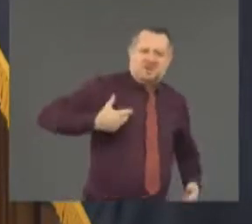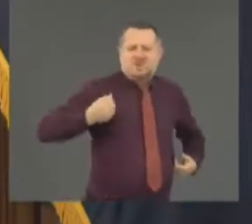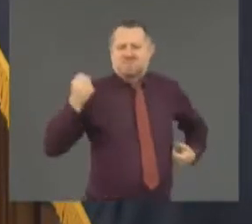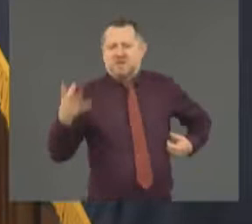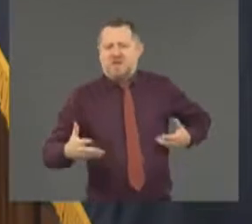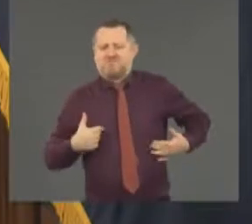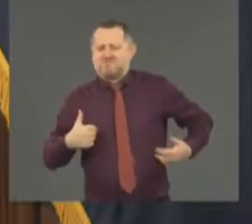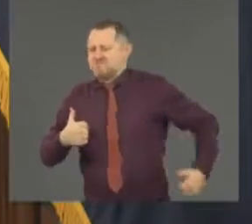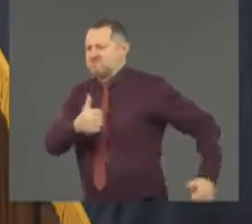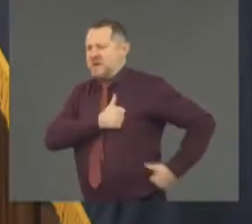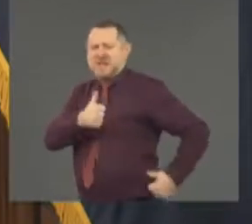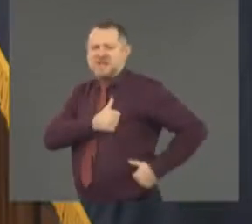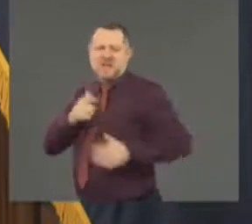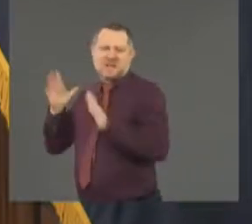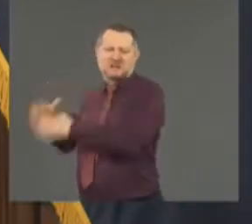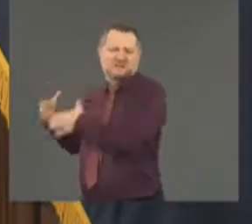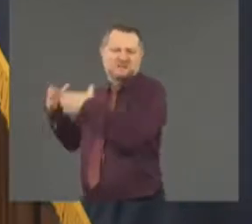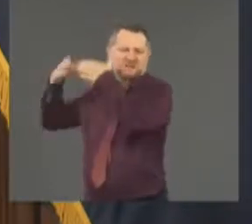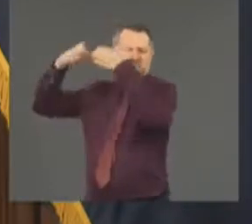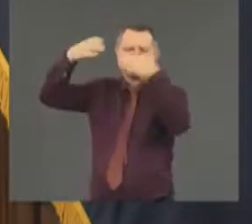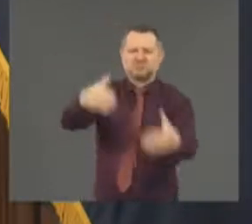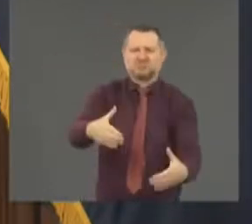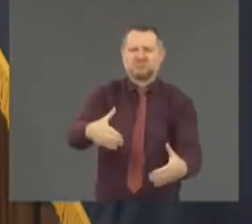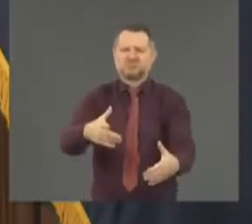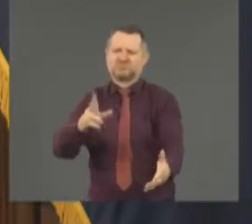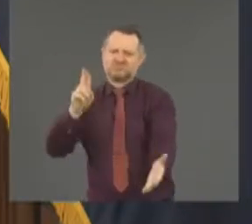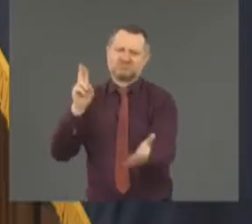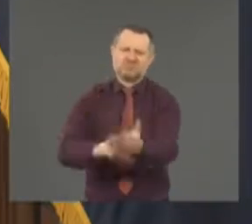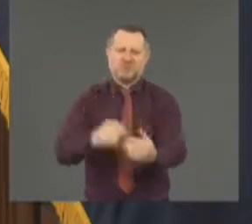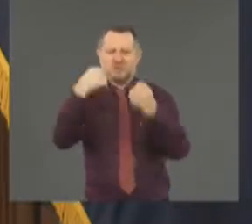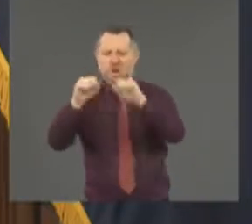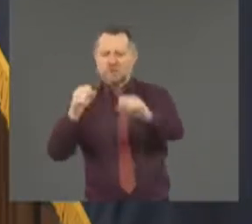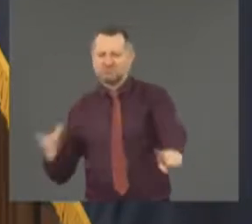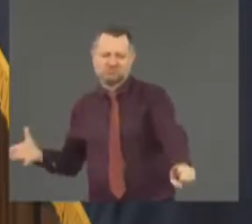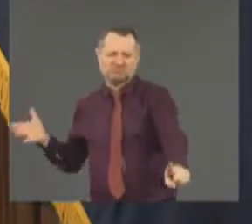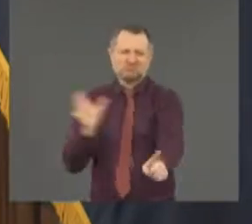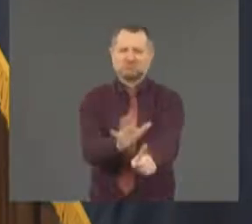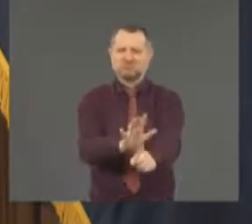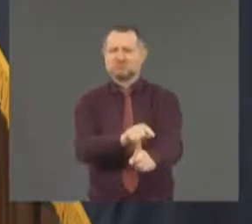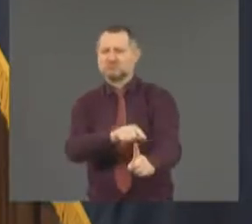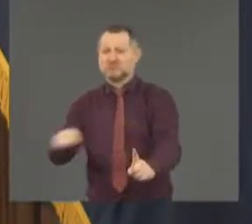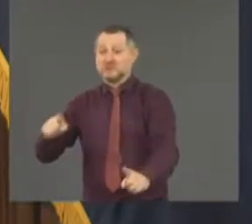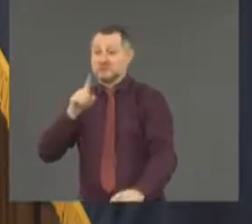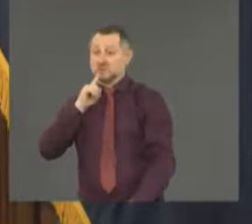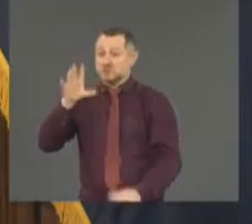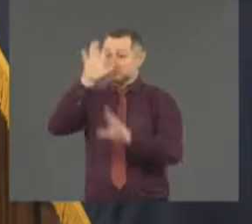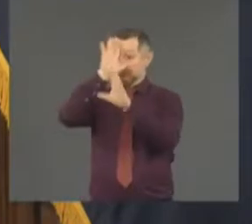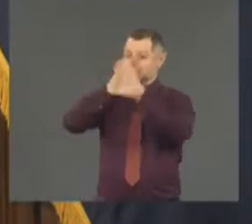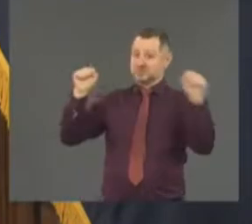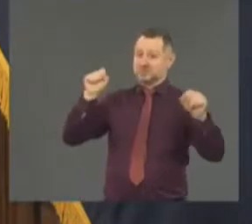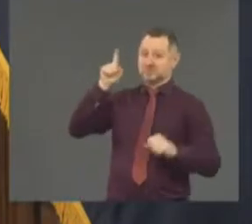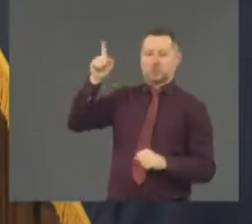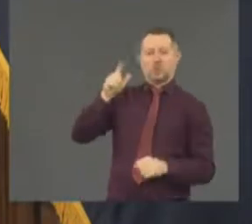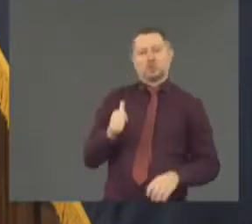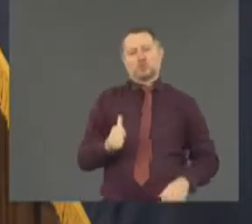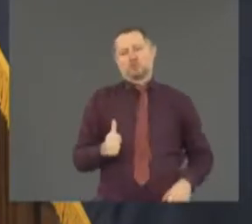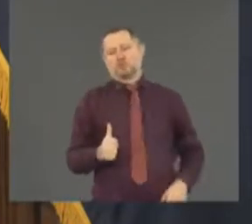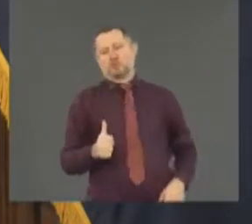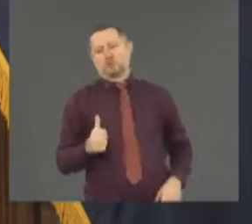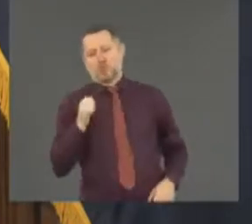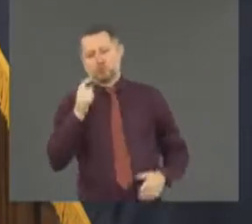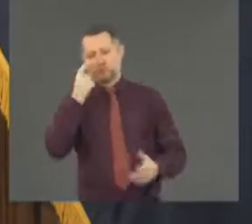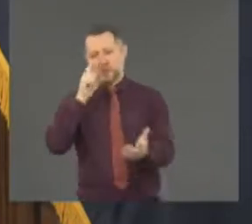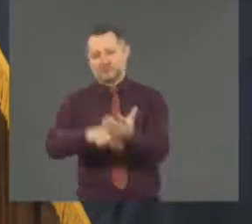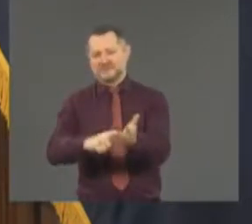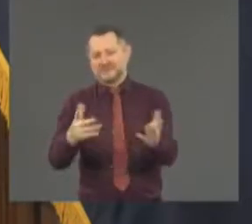protests. The president doesn't want to distinguish between the looters and the protesters. See, the president doesn't